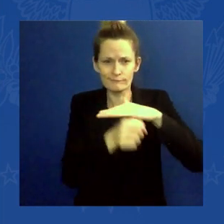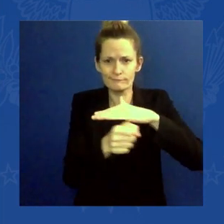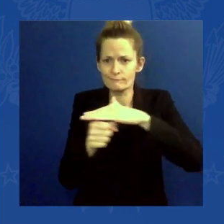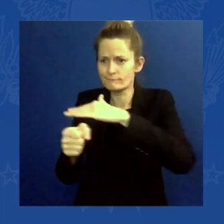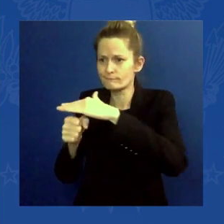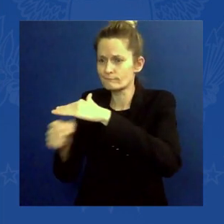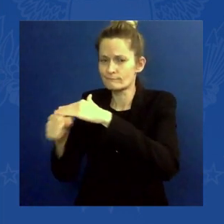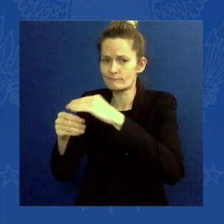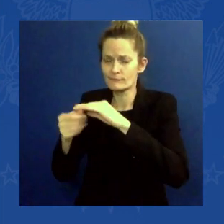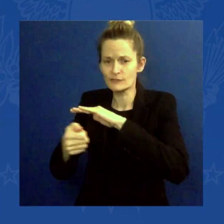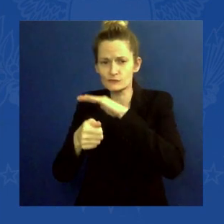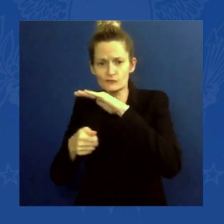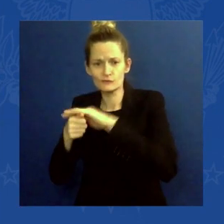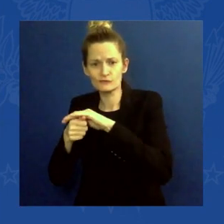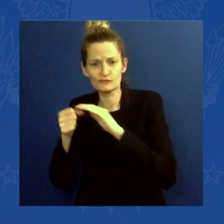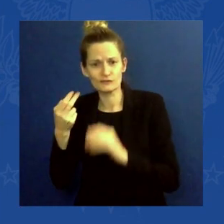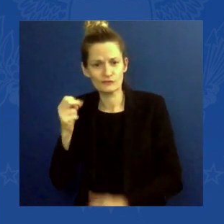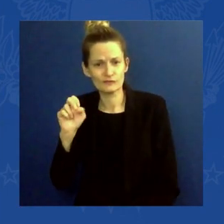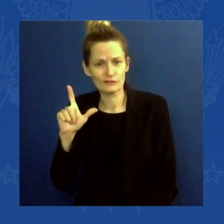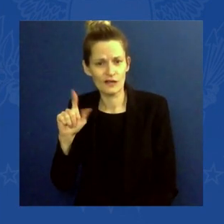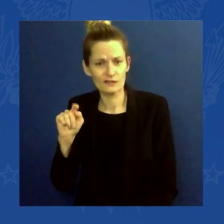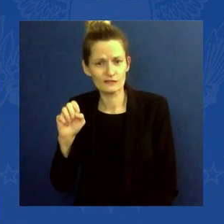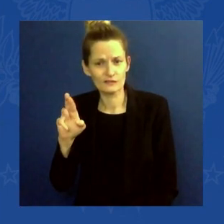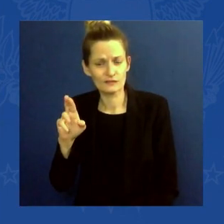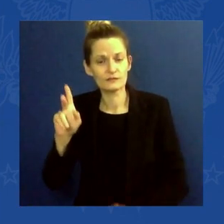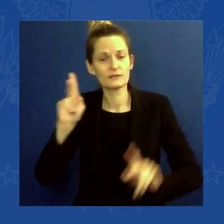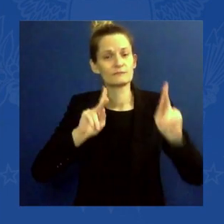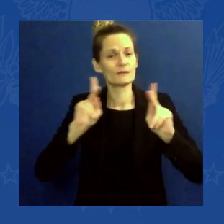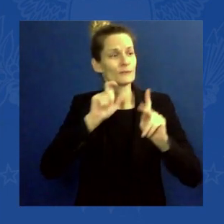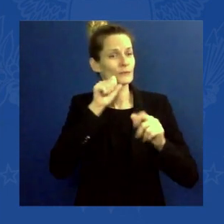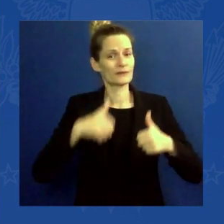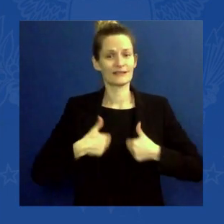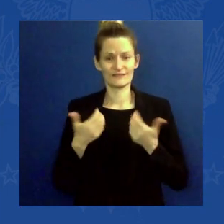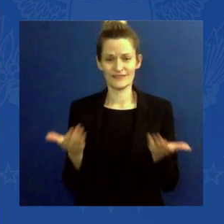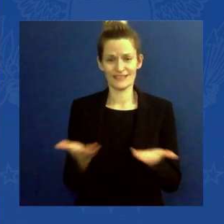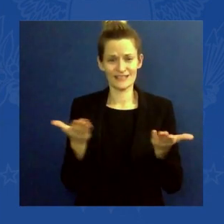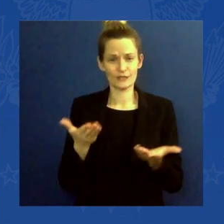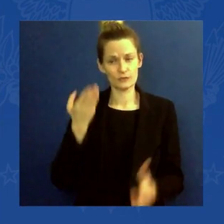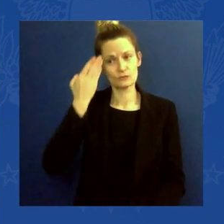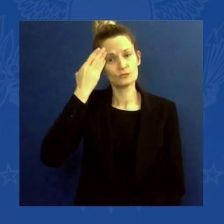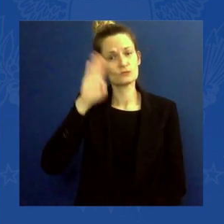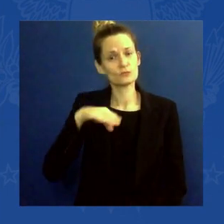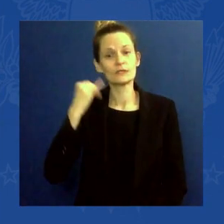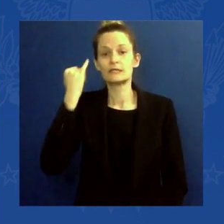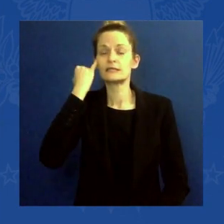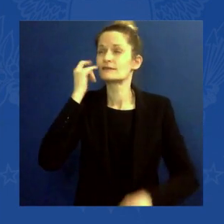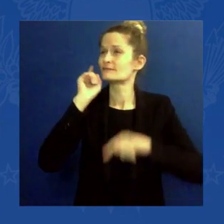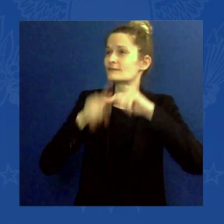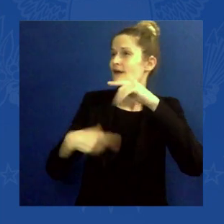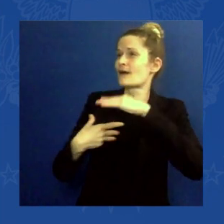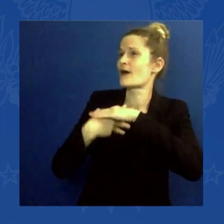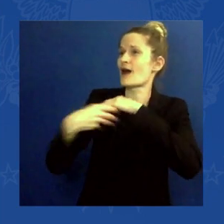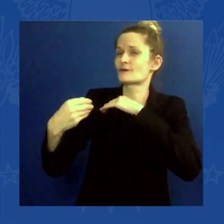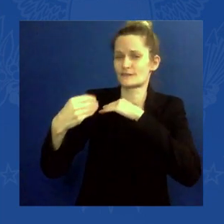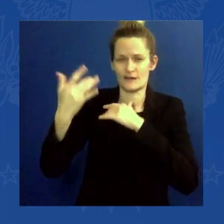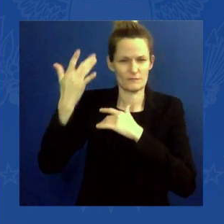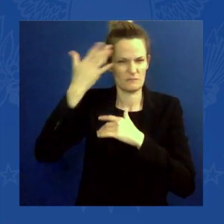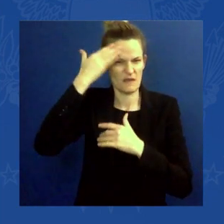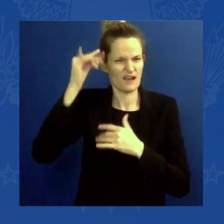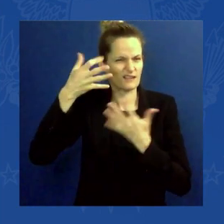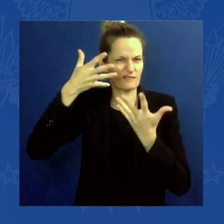when you can't go outside, when the air will be filled with smoke and the sky will turn